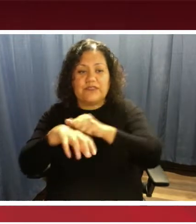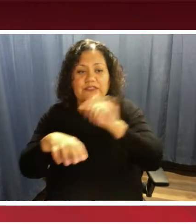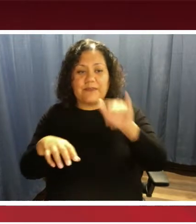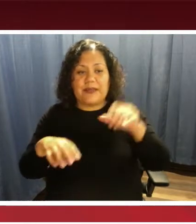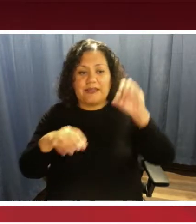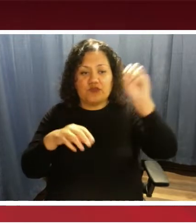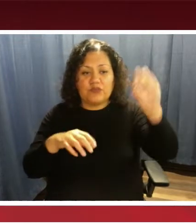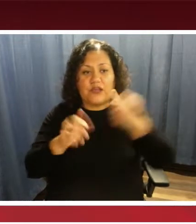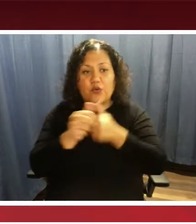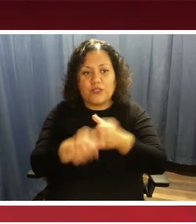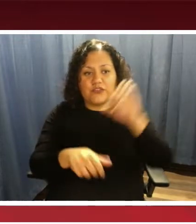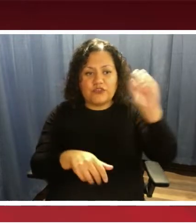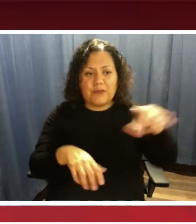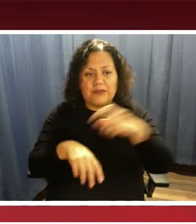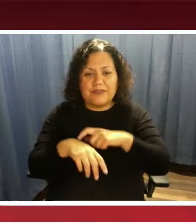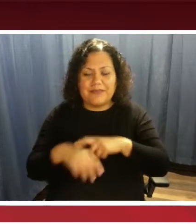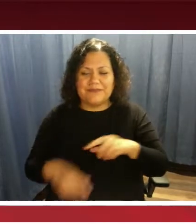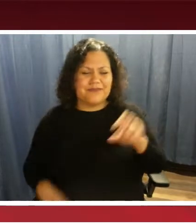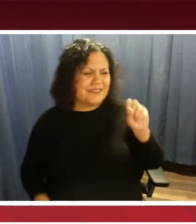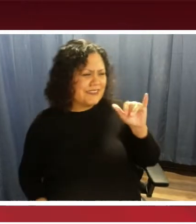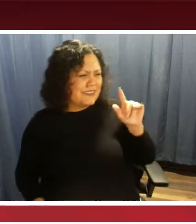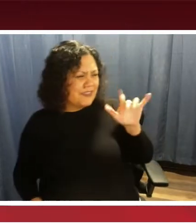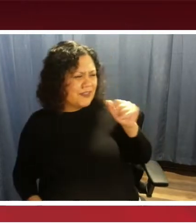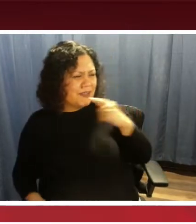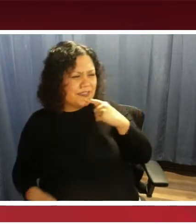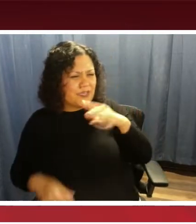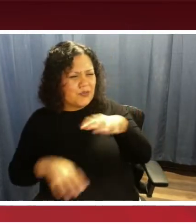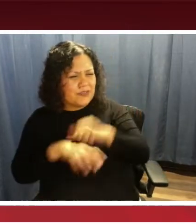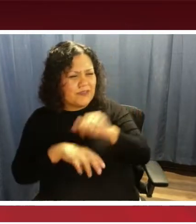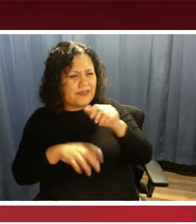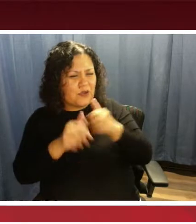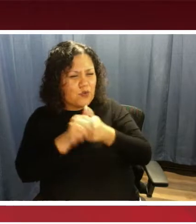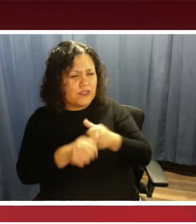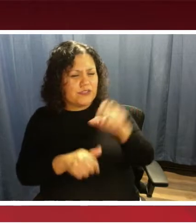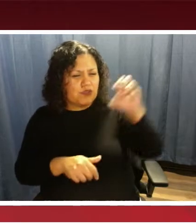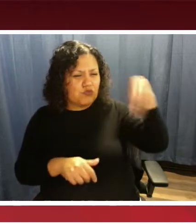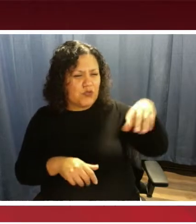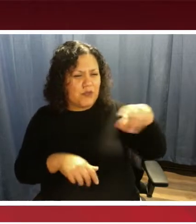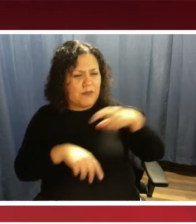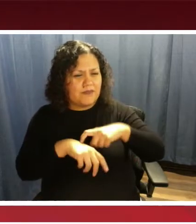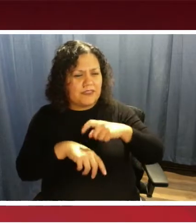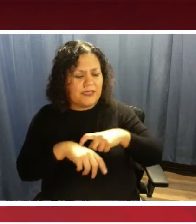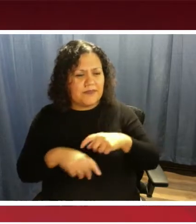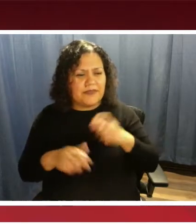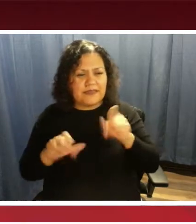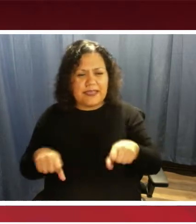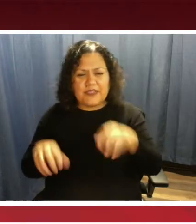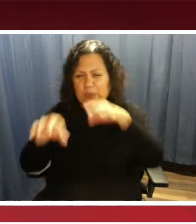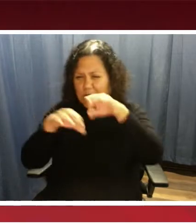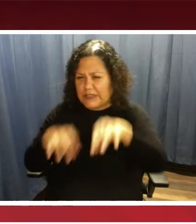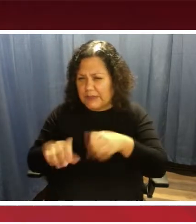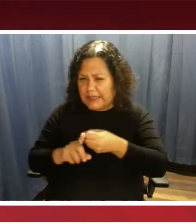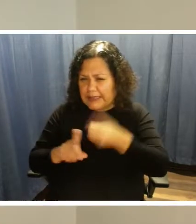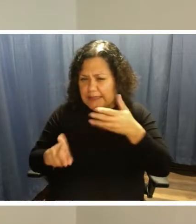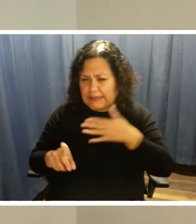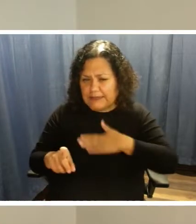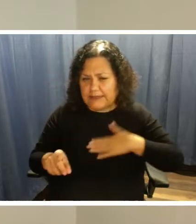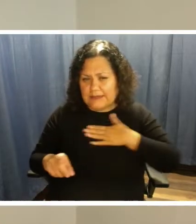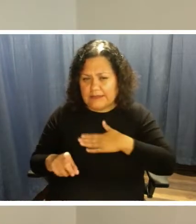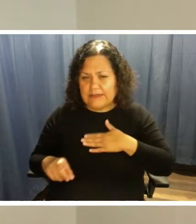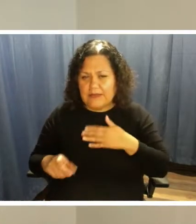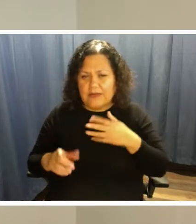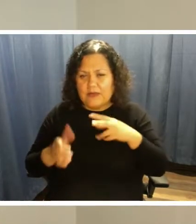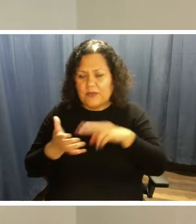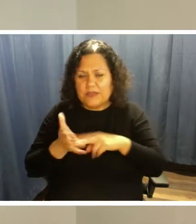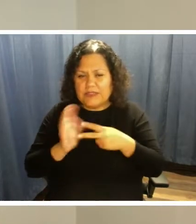Sylvia, you're mentioning the reservations by drop off time. Can you talk a little bit about what does that drop, what does drop off